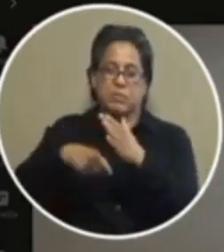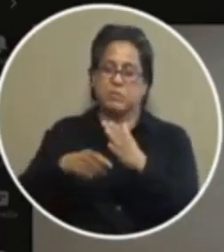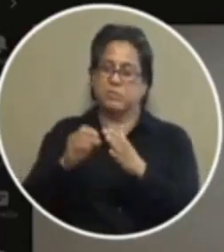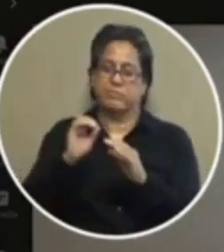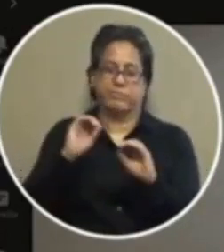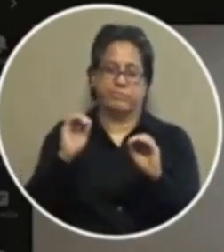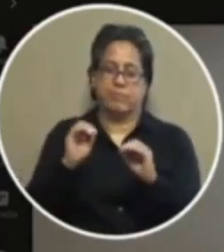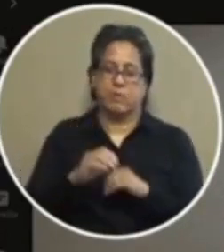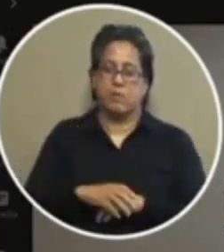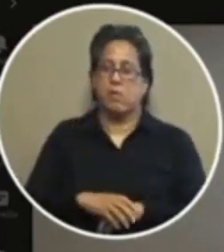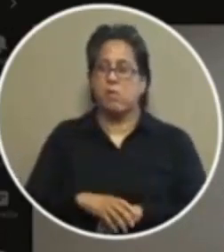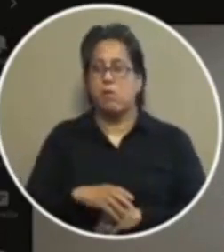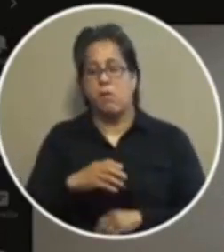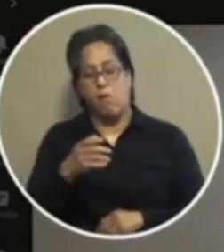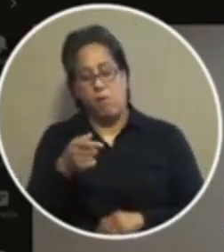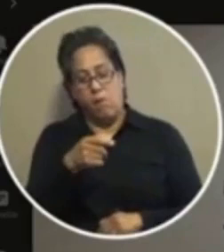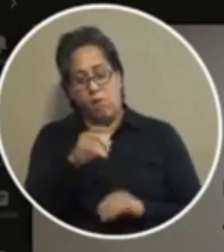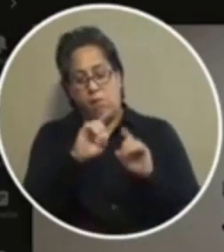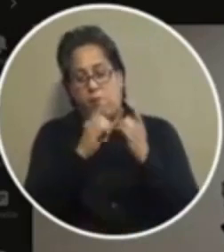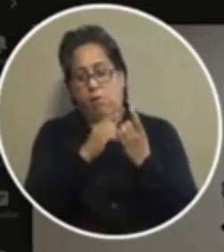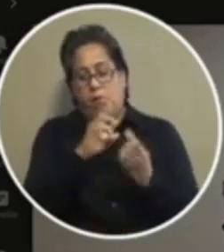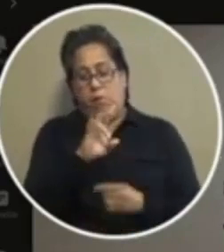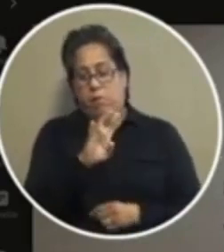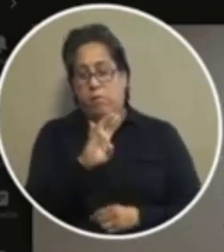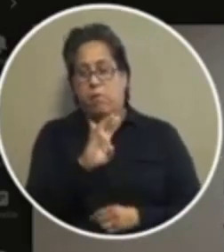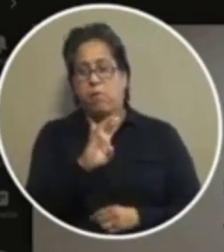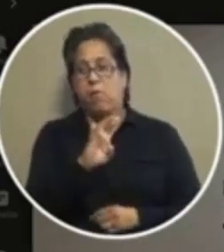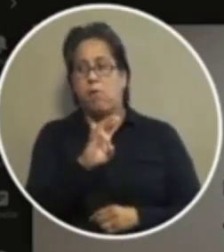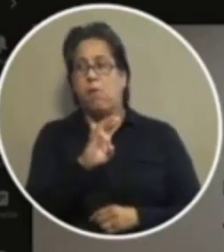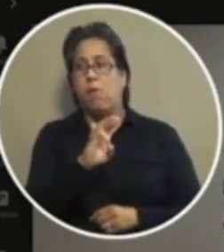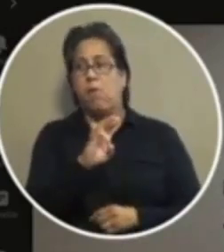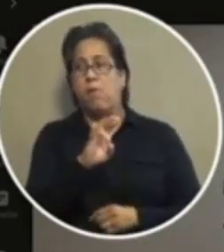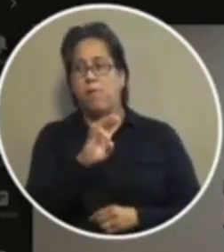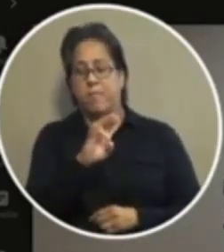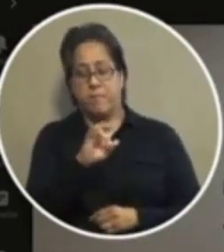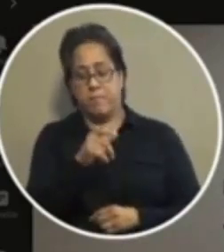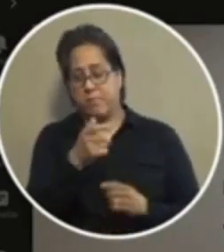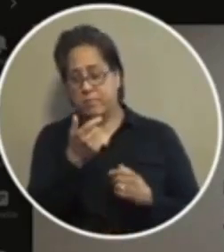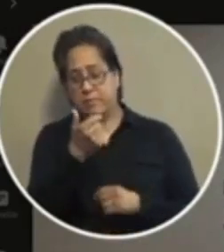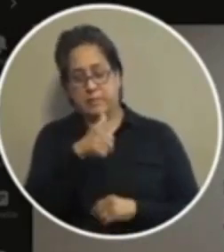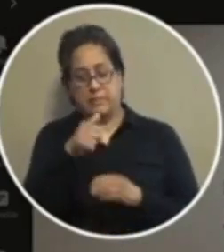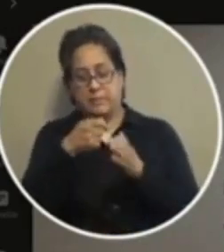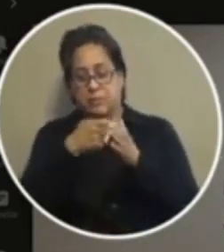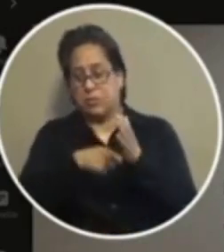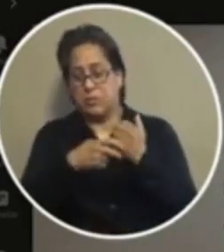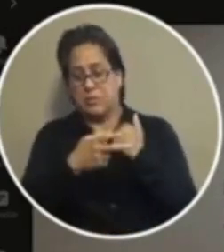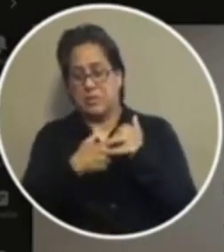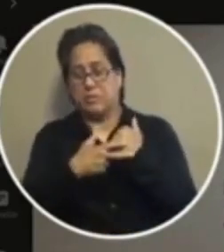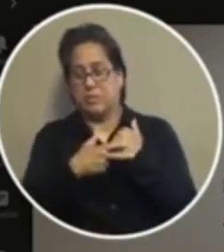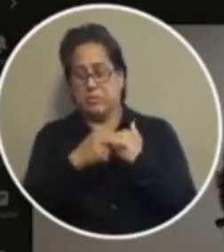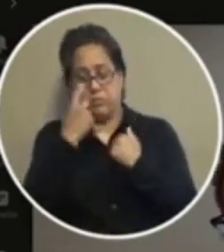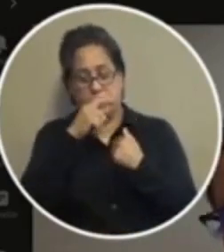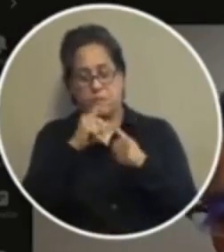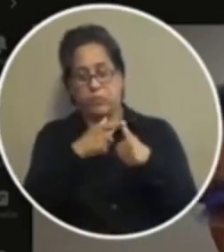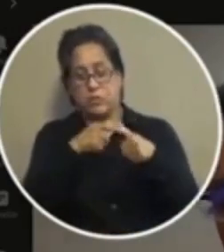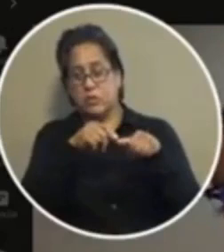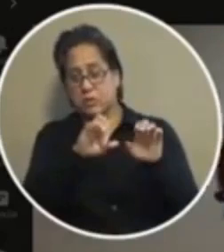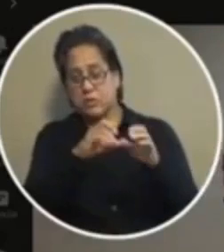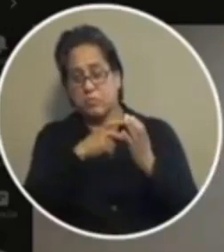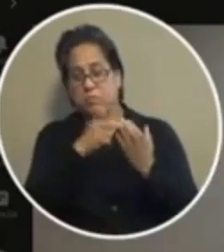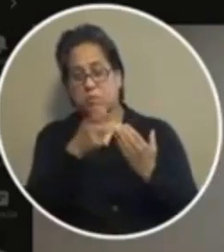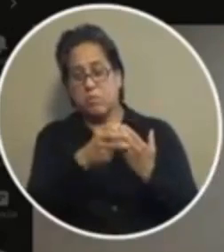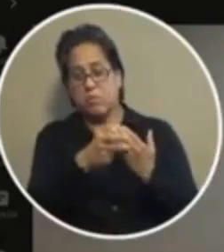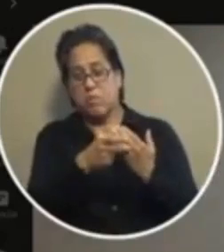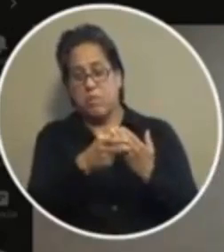and and again uh i'd have to ask both of you have you found any any cost savings for the first chance program because